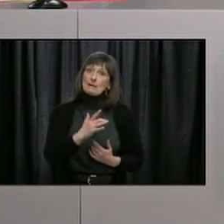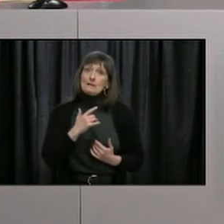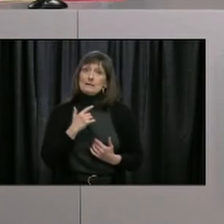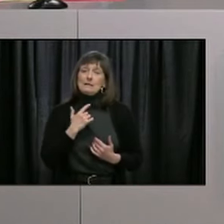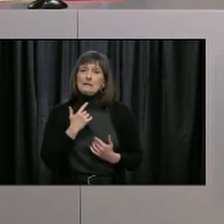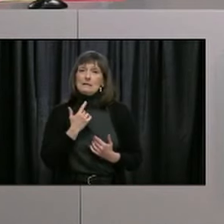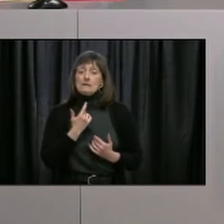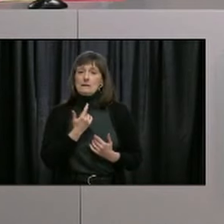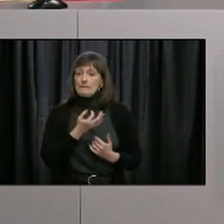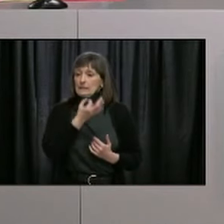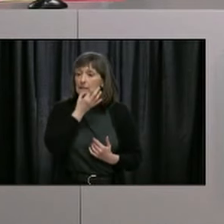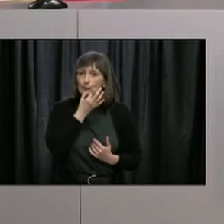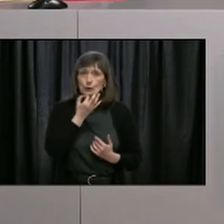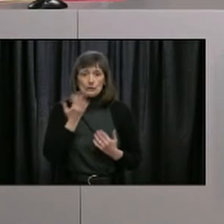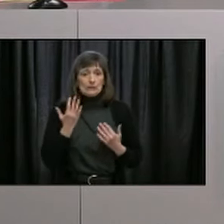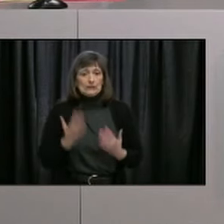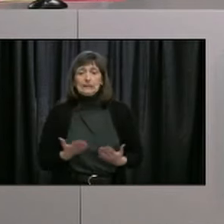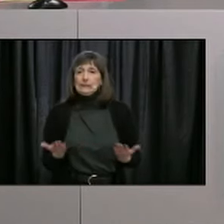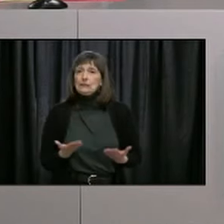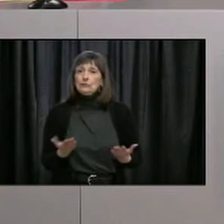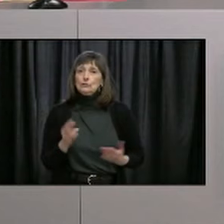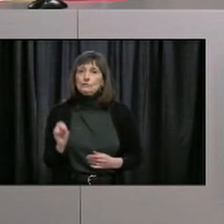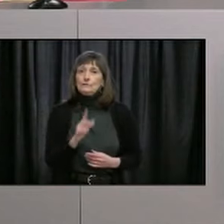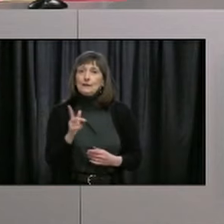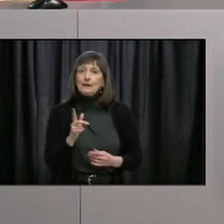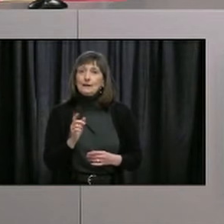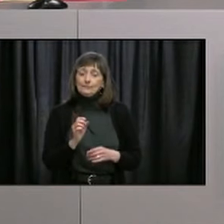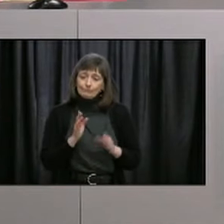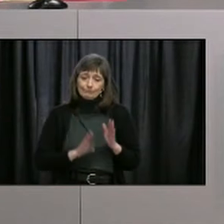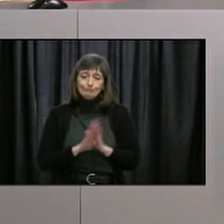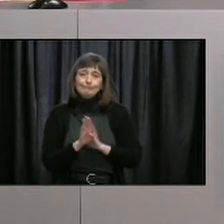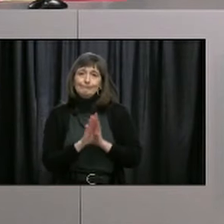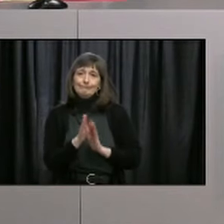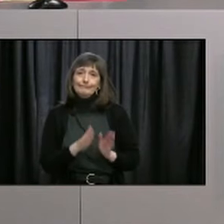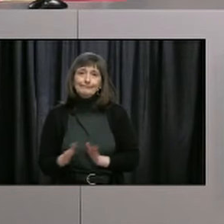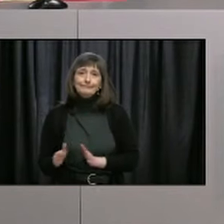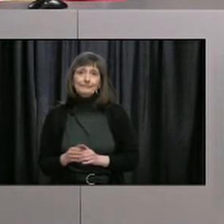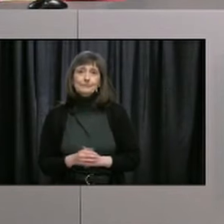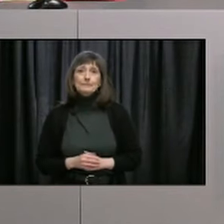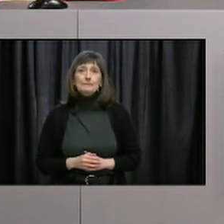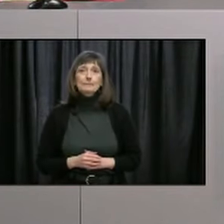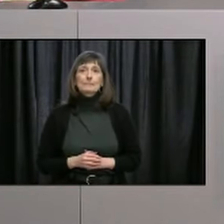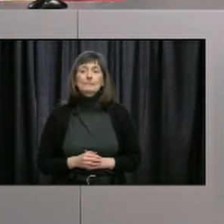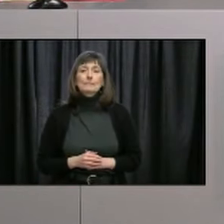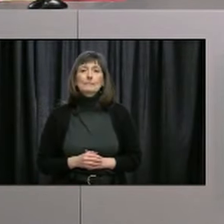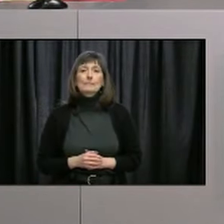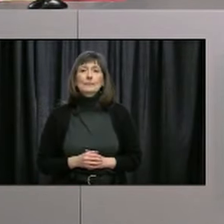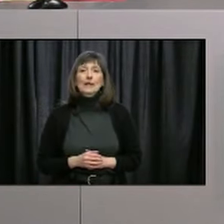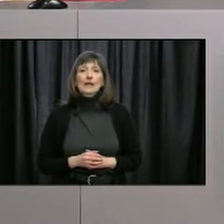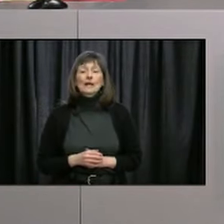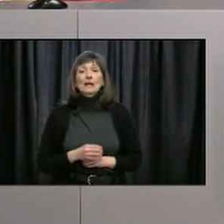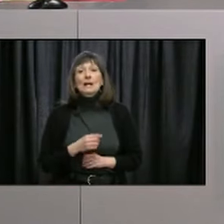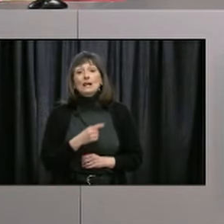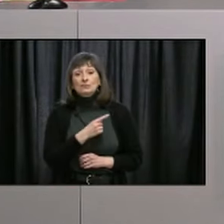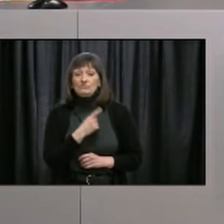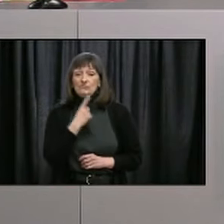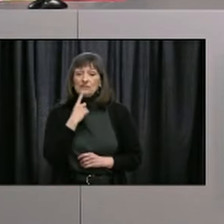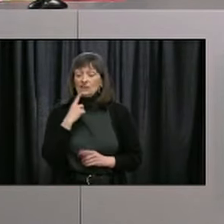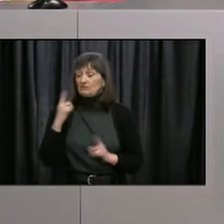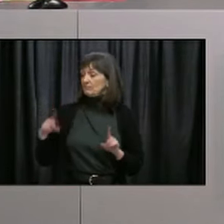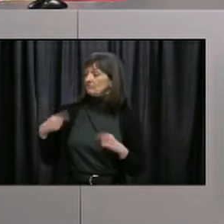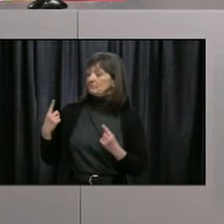level of expertise working to protect you. As Dr. Fitzgerald has noted, after six weeks of